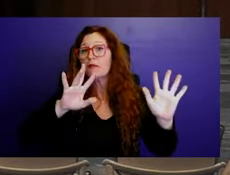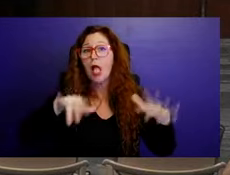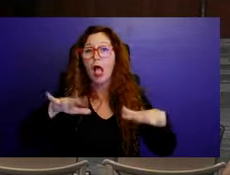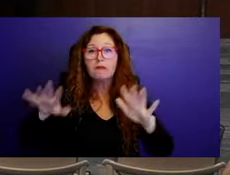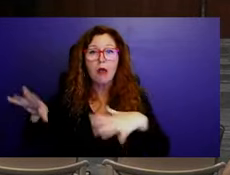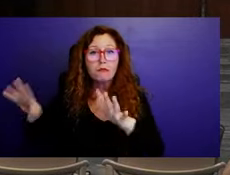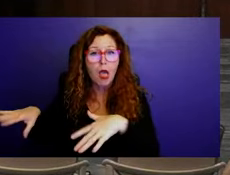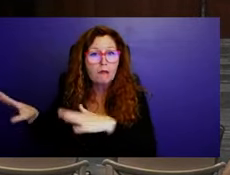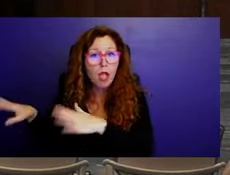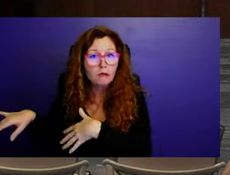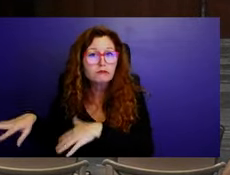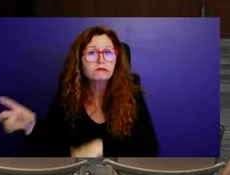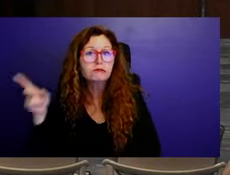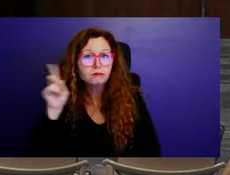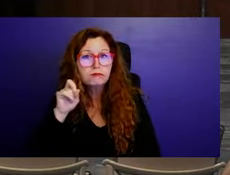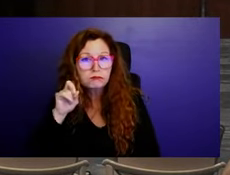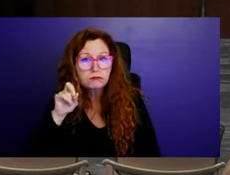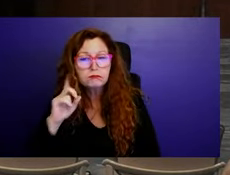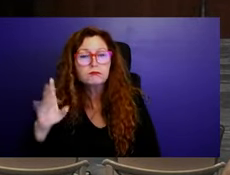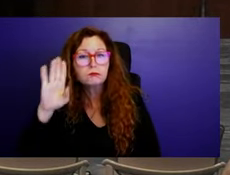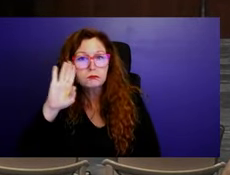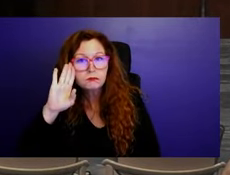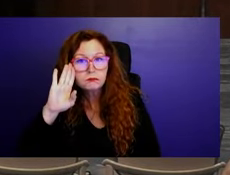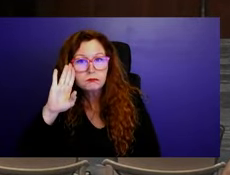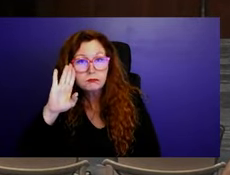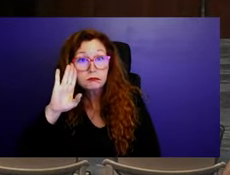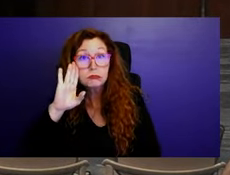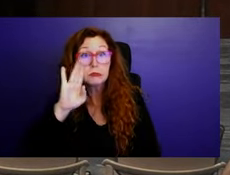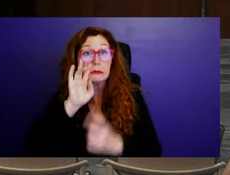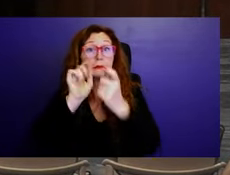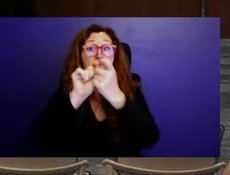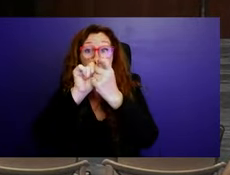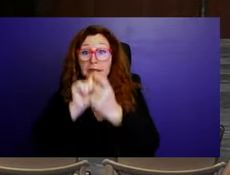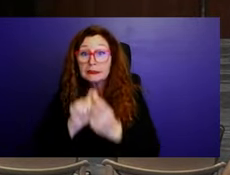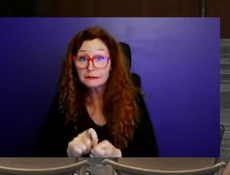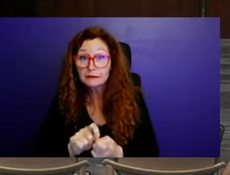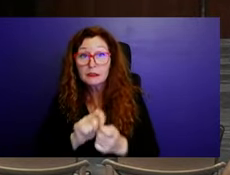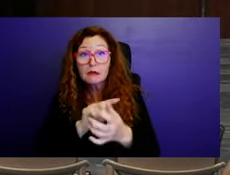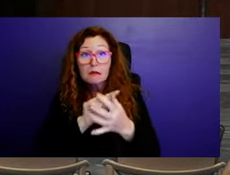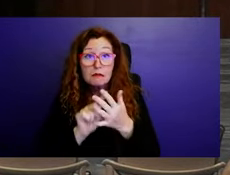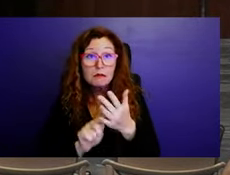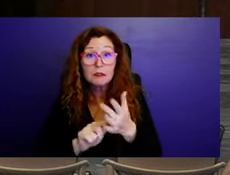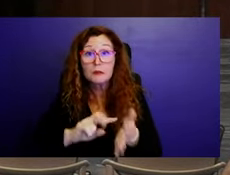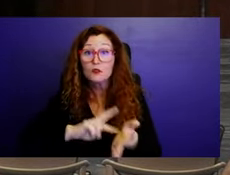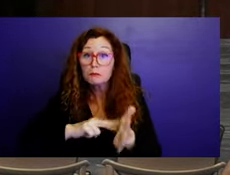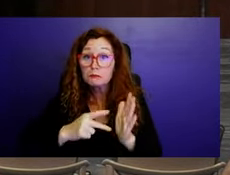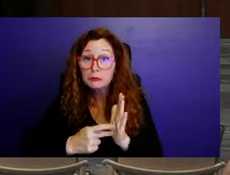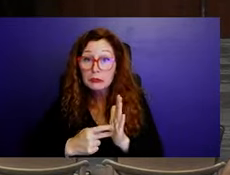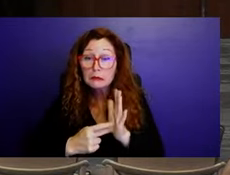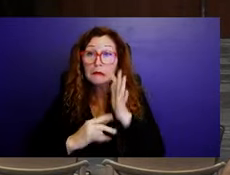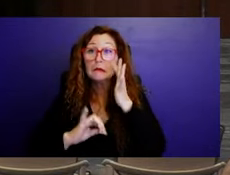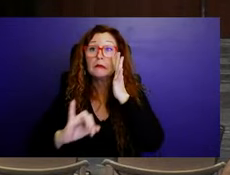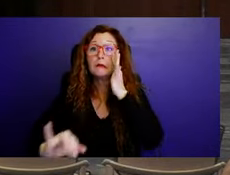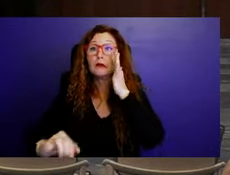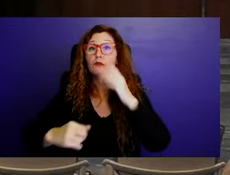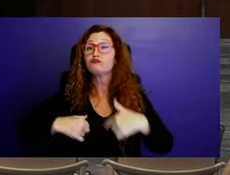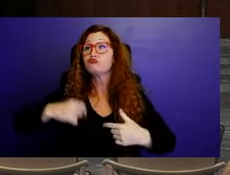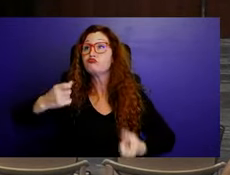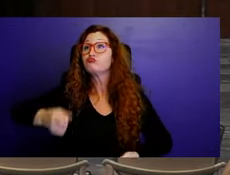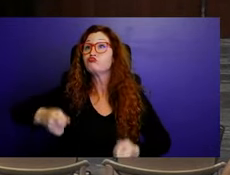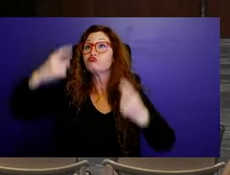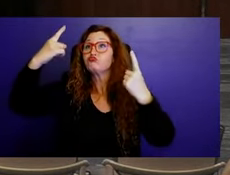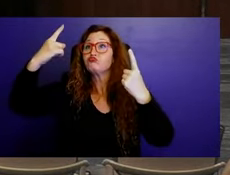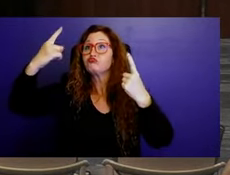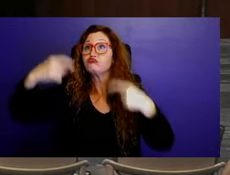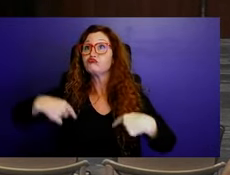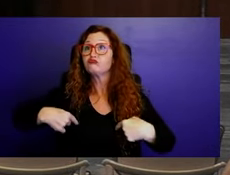uh, naturally I don't understand all of that like you do, but from the way I sit, uh, we need to really look at it